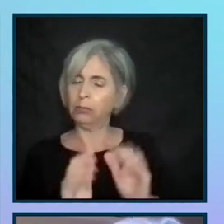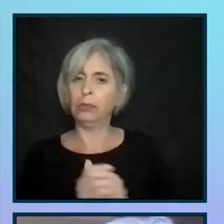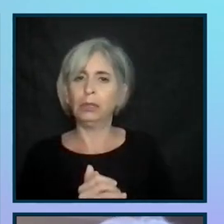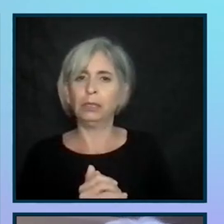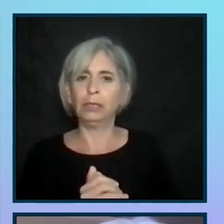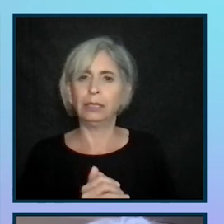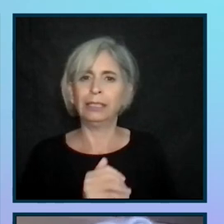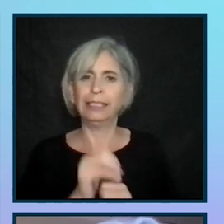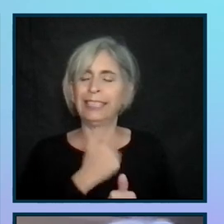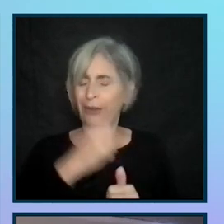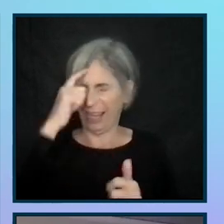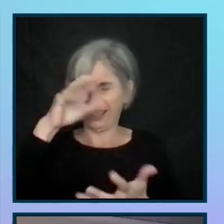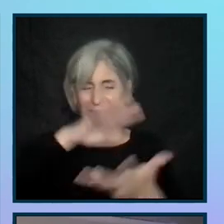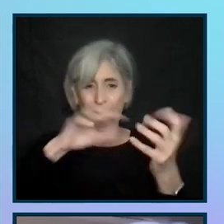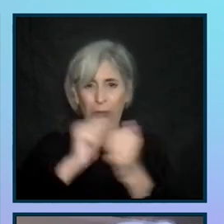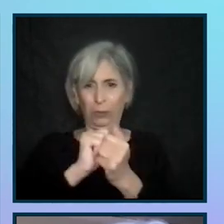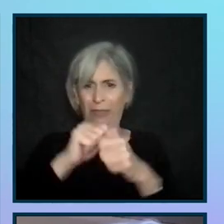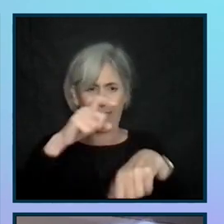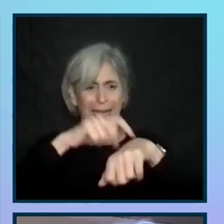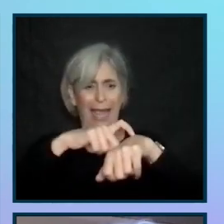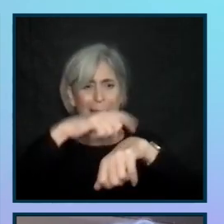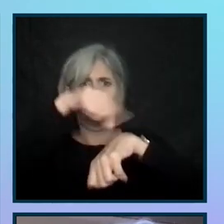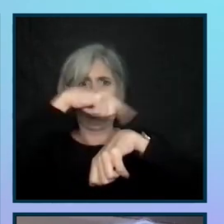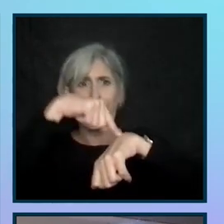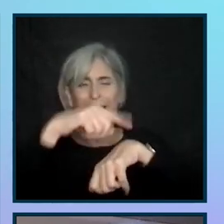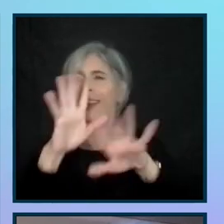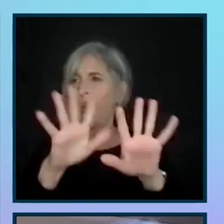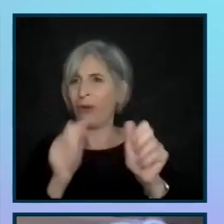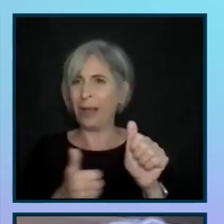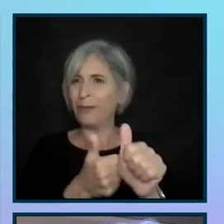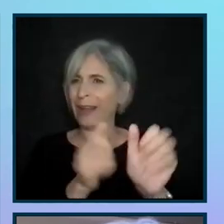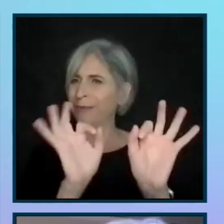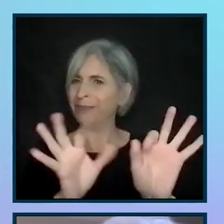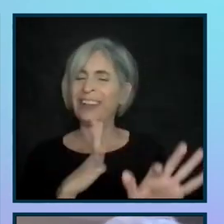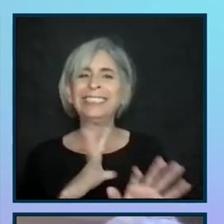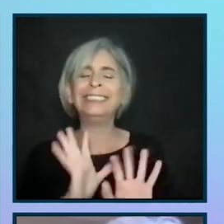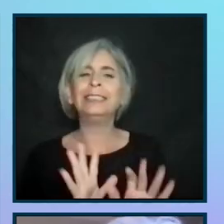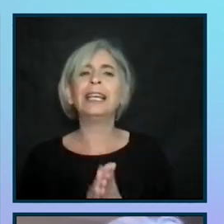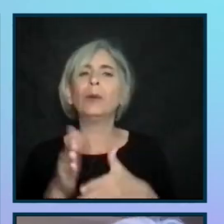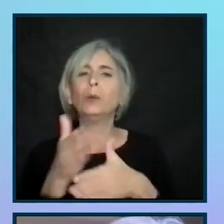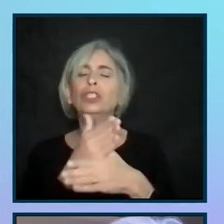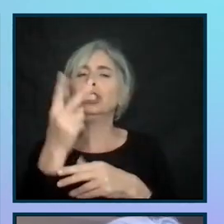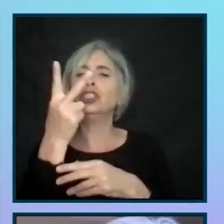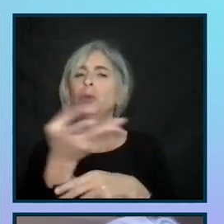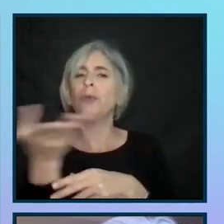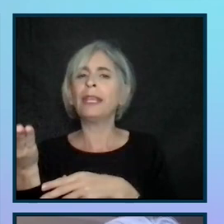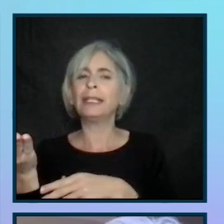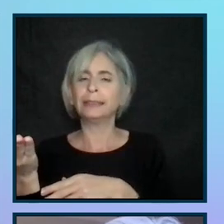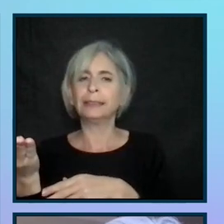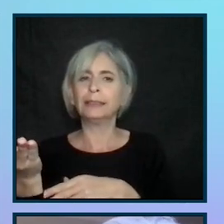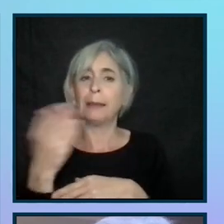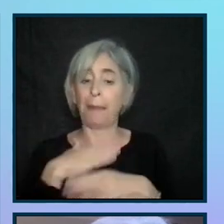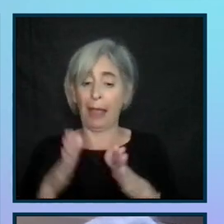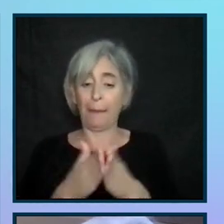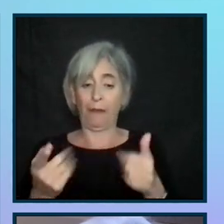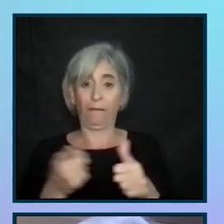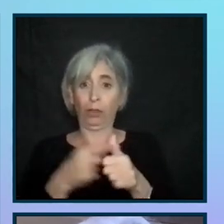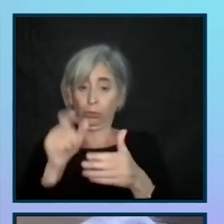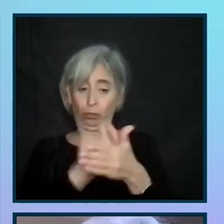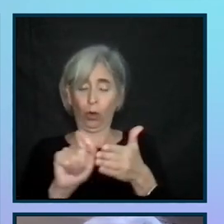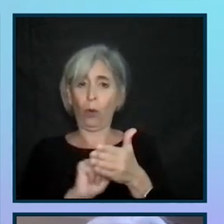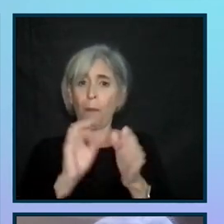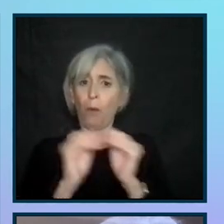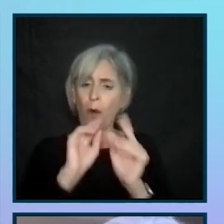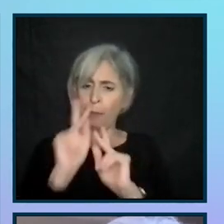I got confused by the timer, but I'm on track. Yeah, I want to share two things. And again, when my book first came out and more